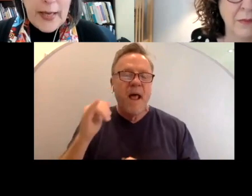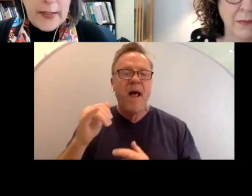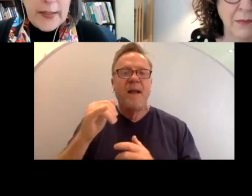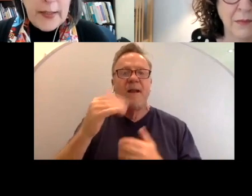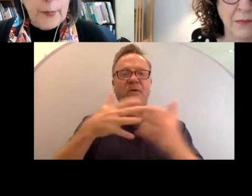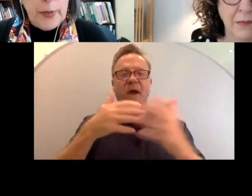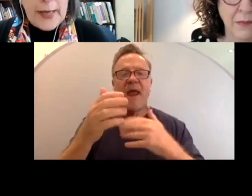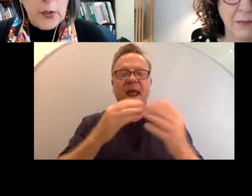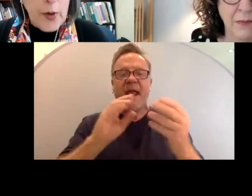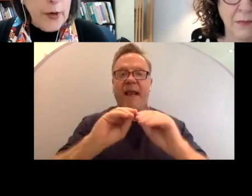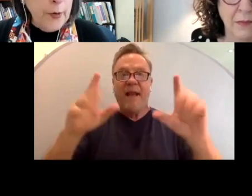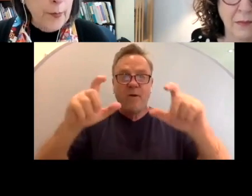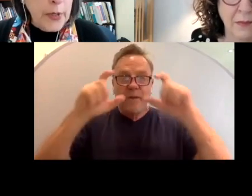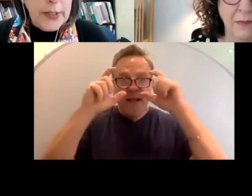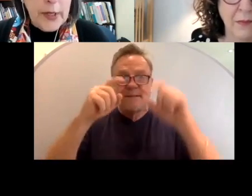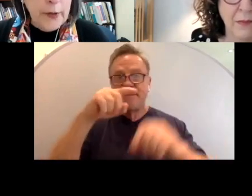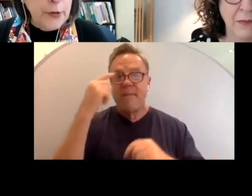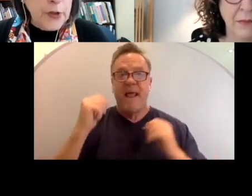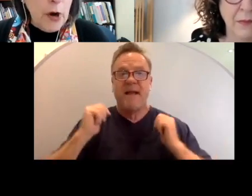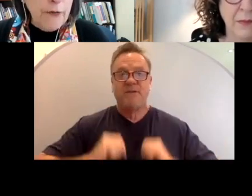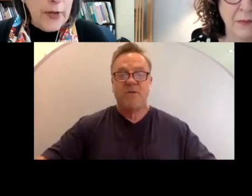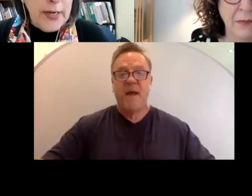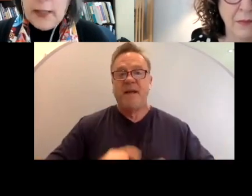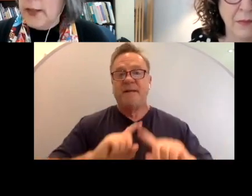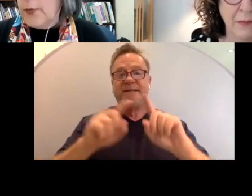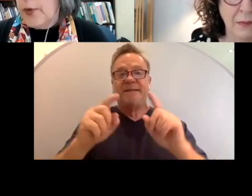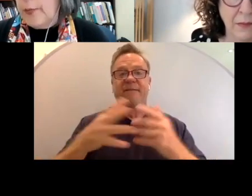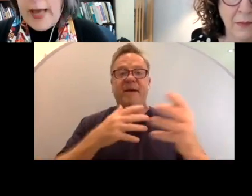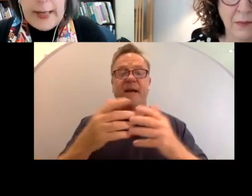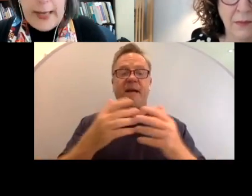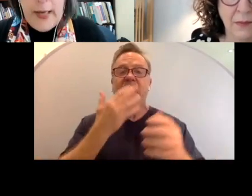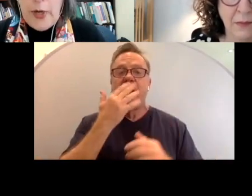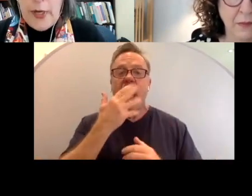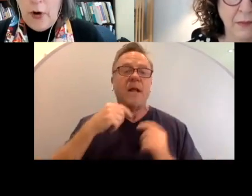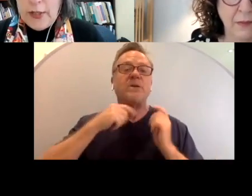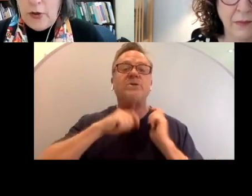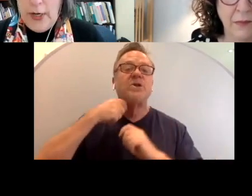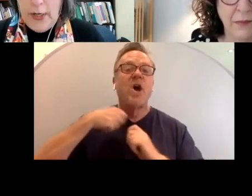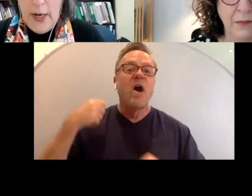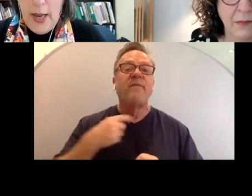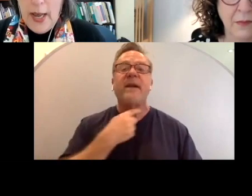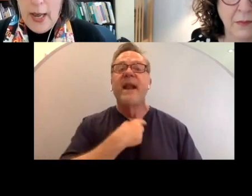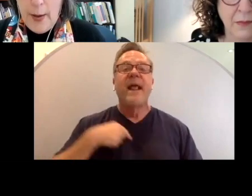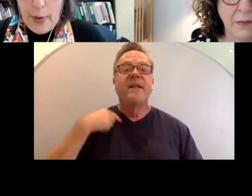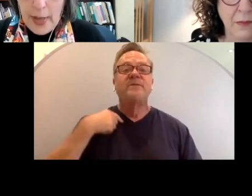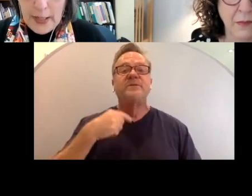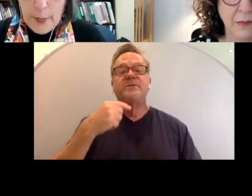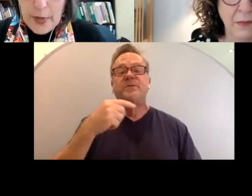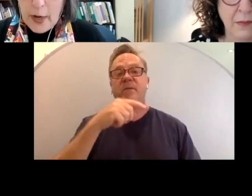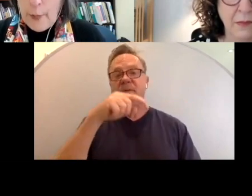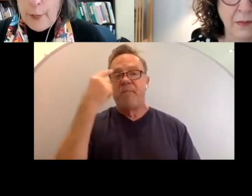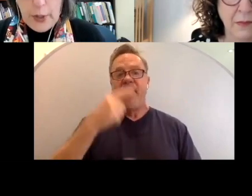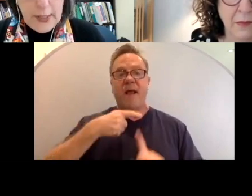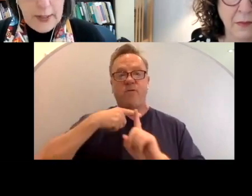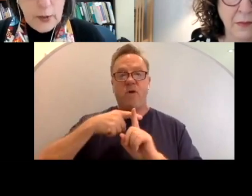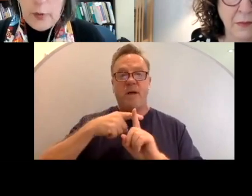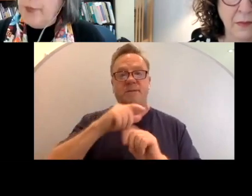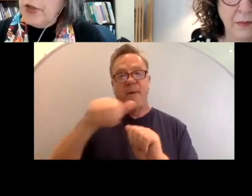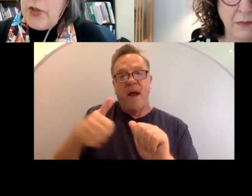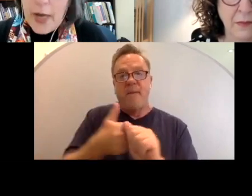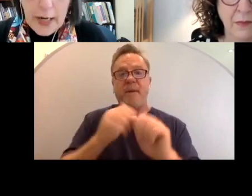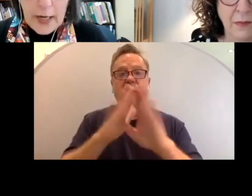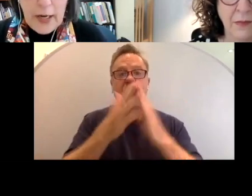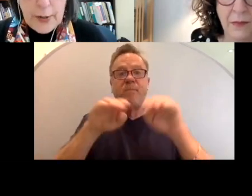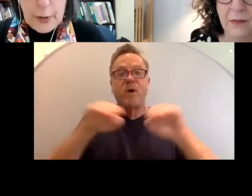framed glasses, a black sweater, multicolored scarf, and a necklace with a black and white cross on it. Behind me are bookcases